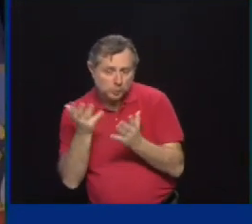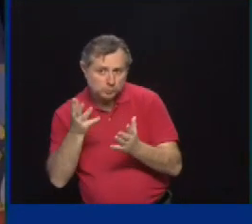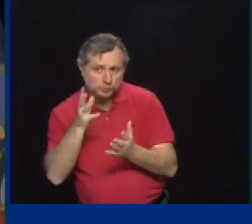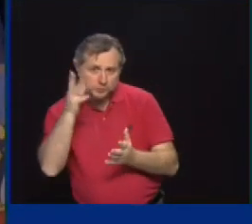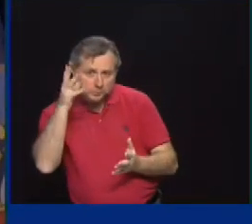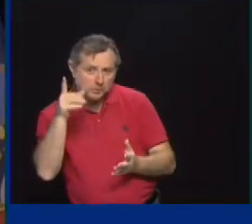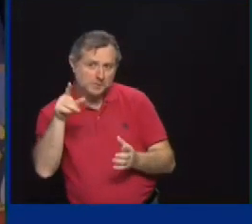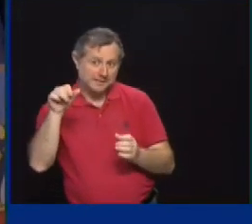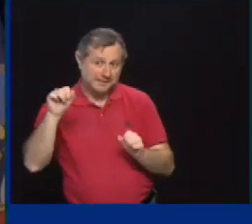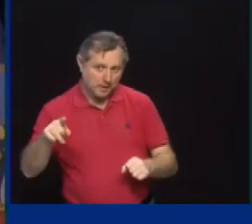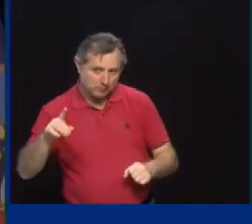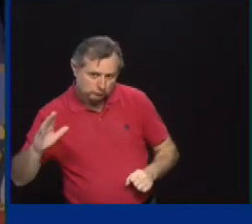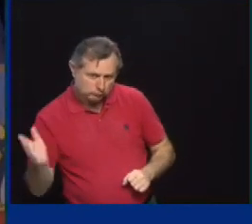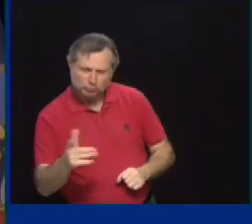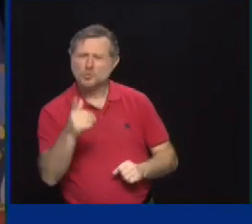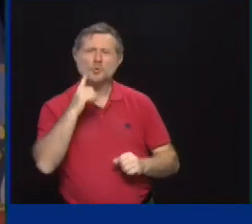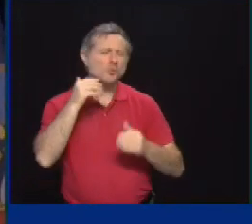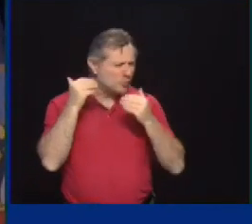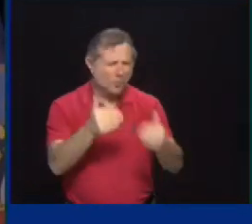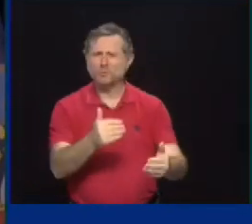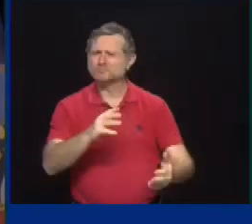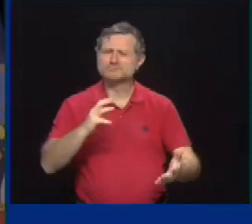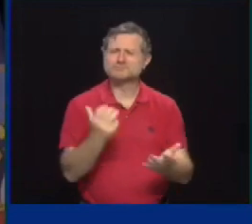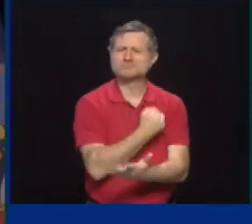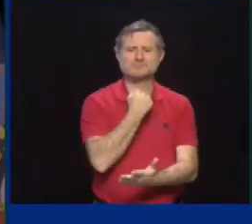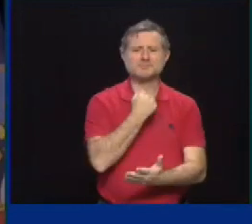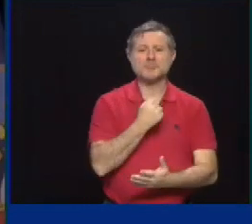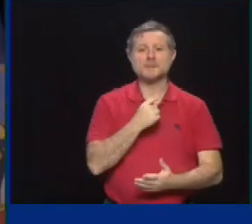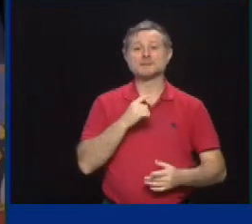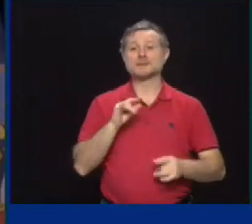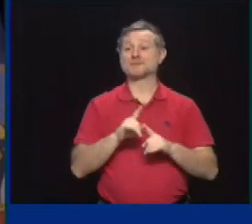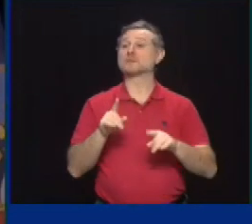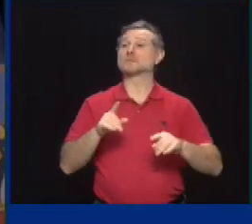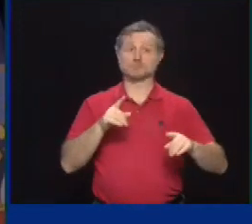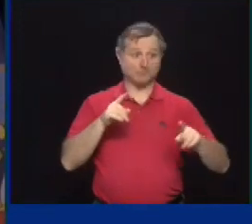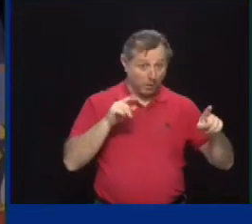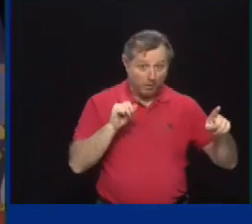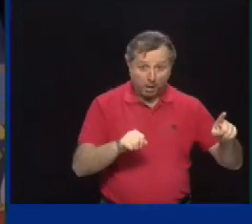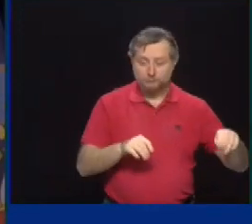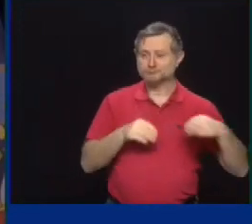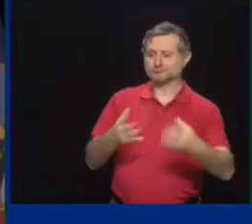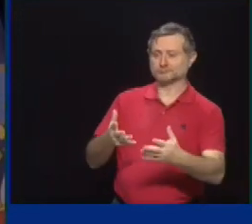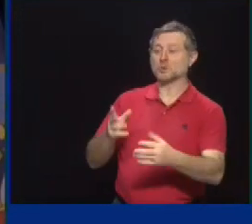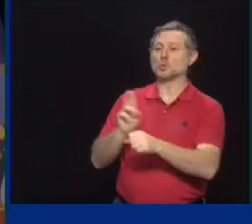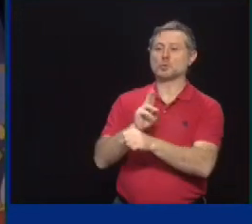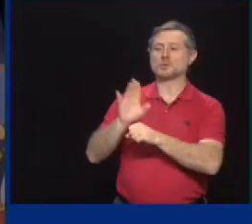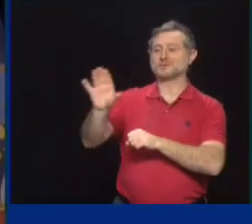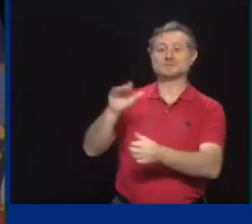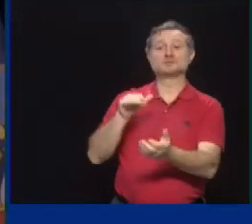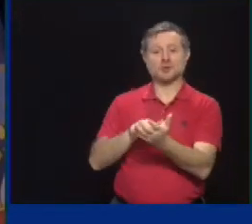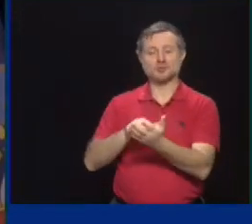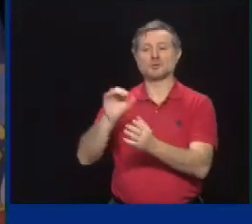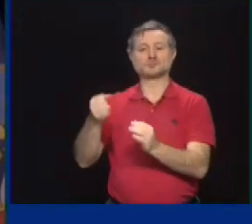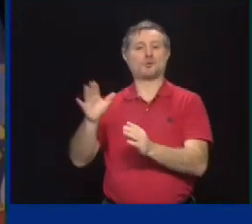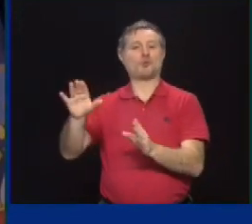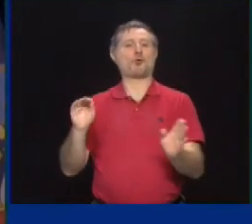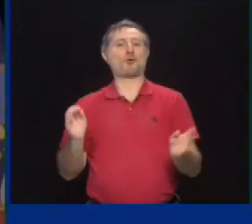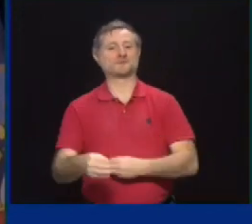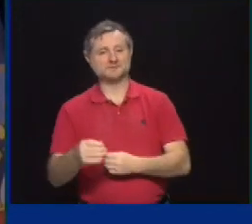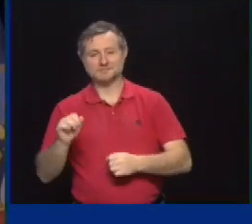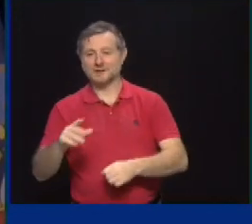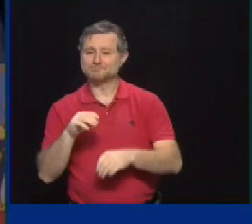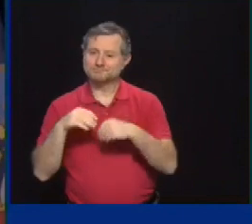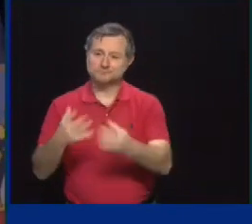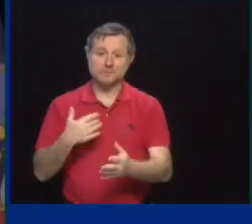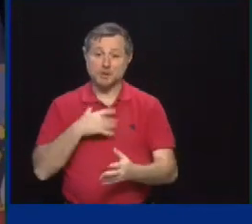vaccine and to give the vaccine in their office. I found that the more I learn about the COVID vaccine, the more it makes sense to get it done.